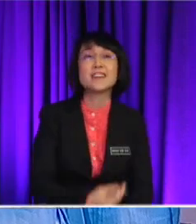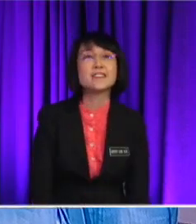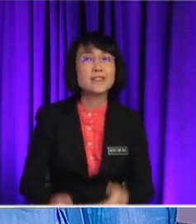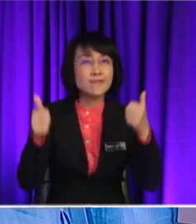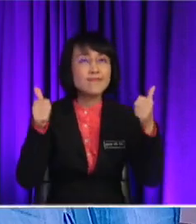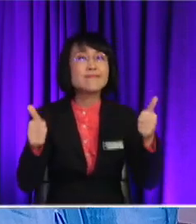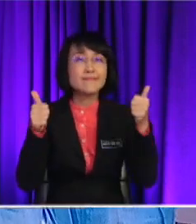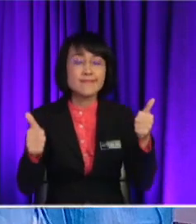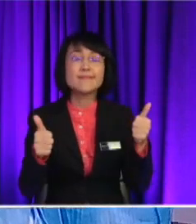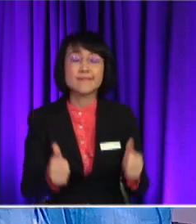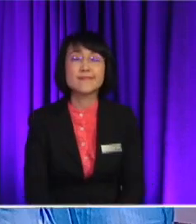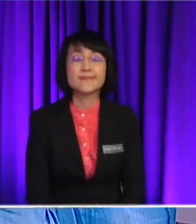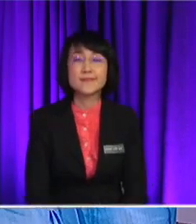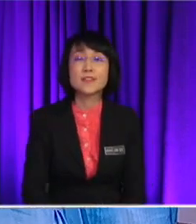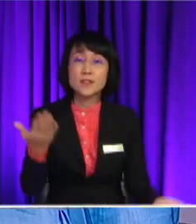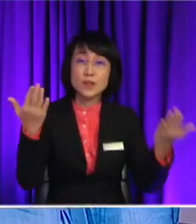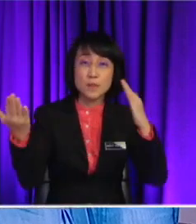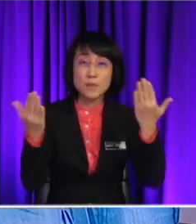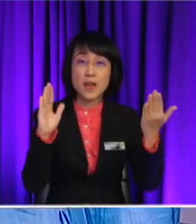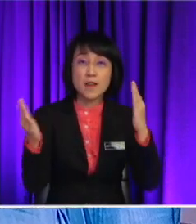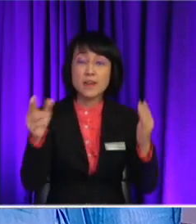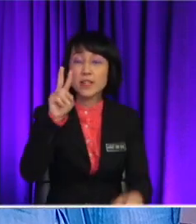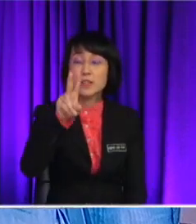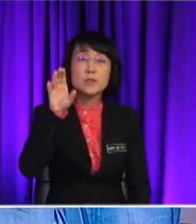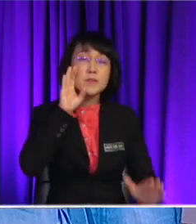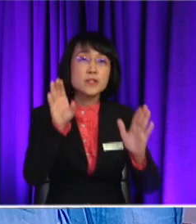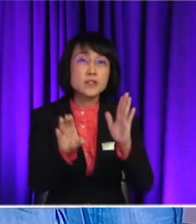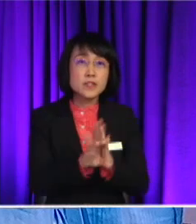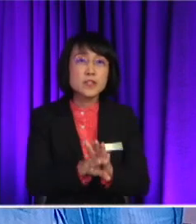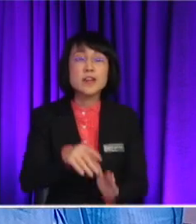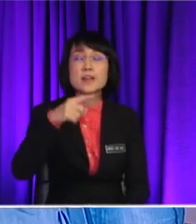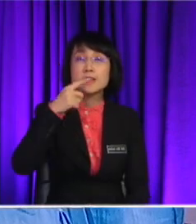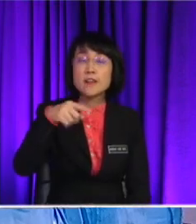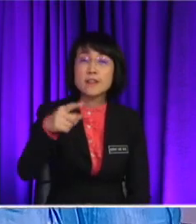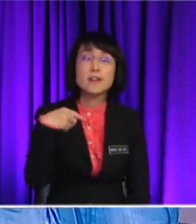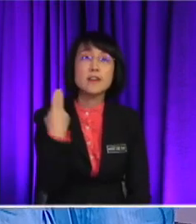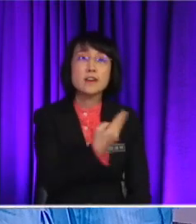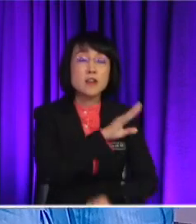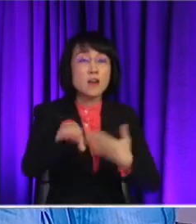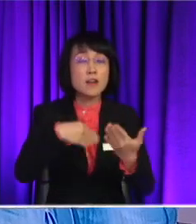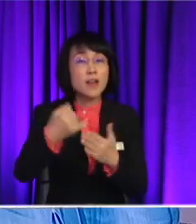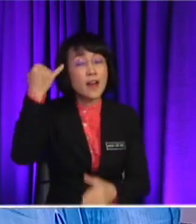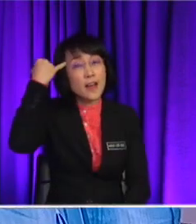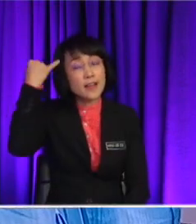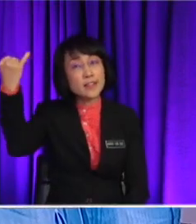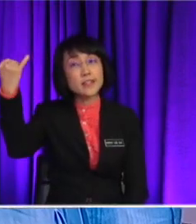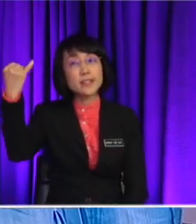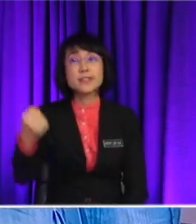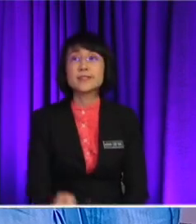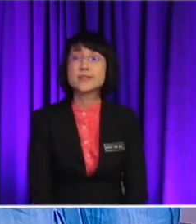comparing these two pictures And also telling us about all the ideas that mentions maybe